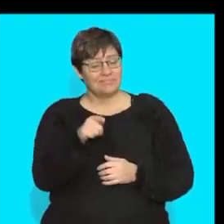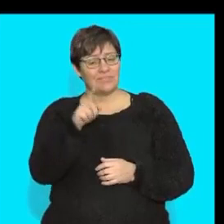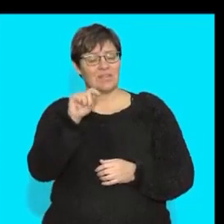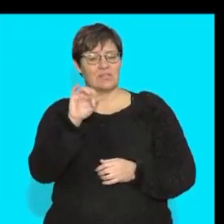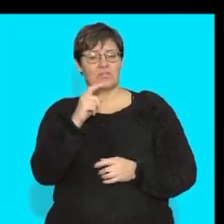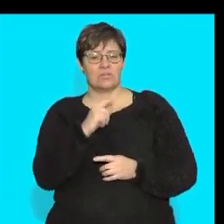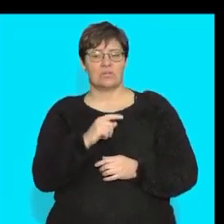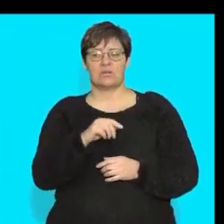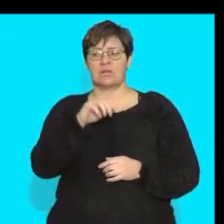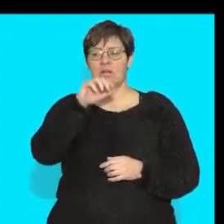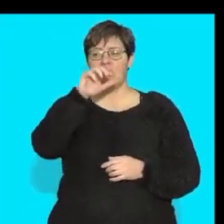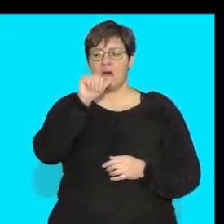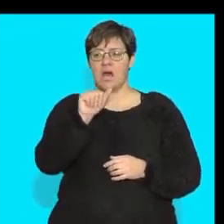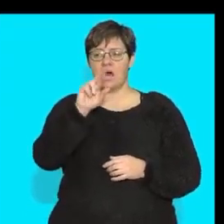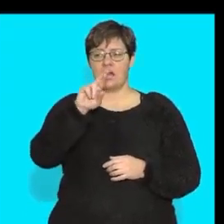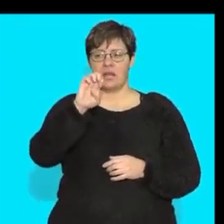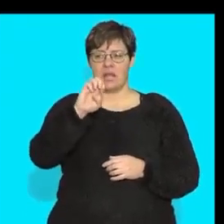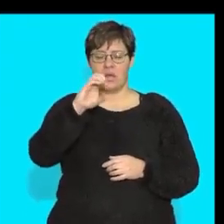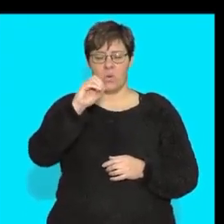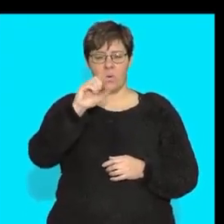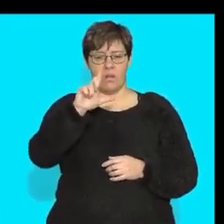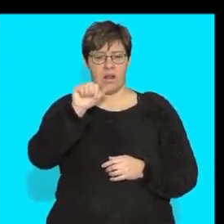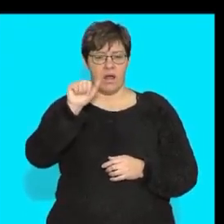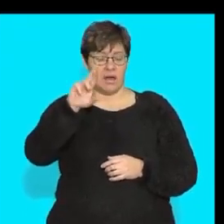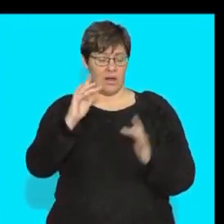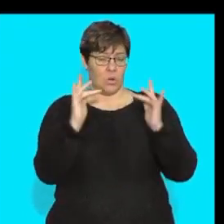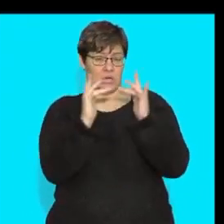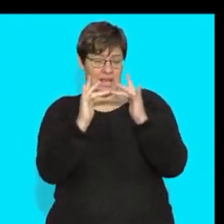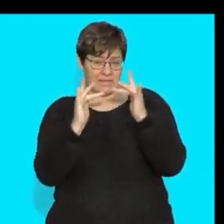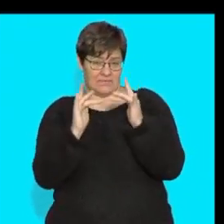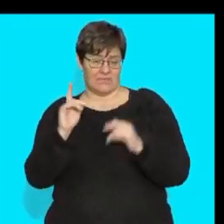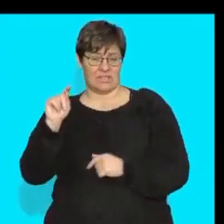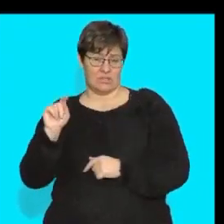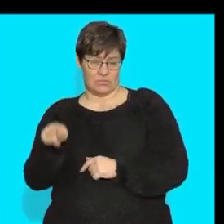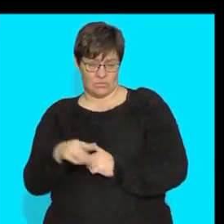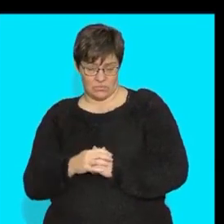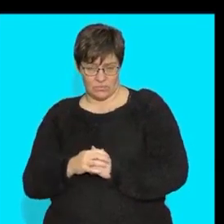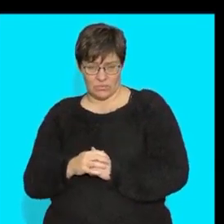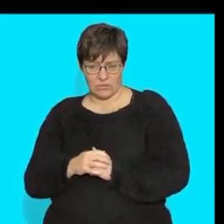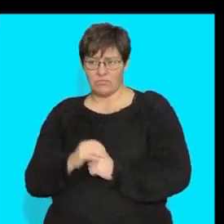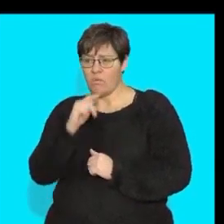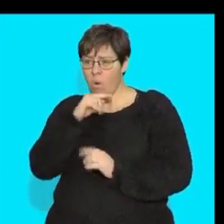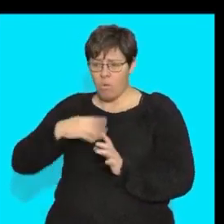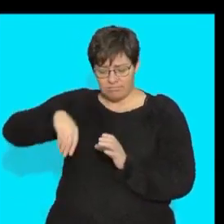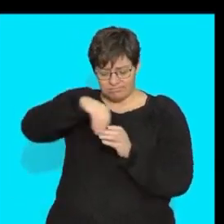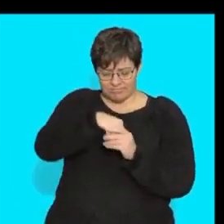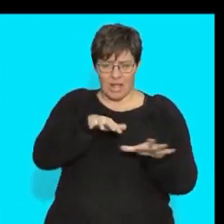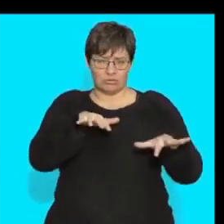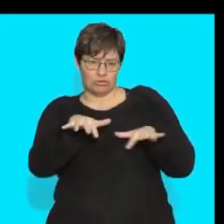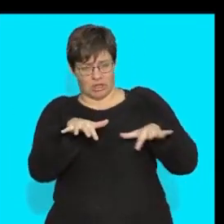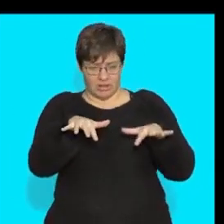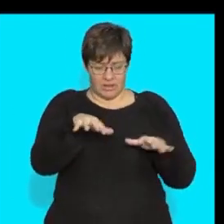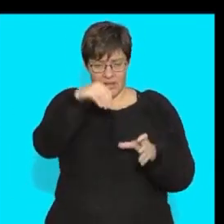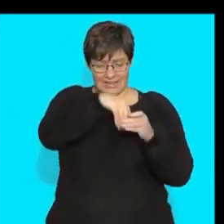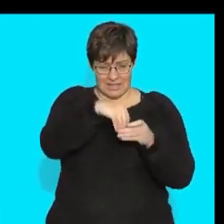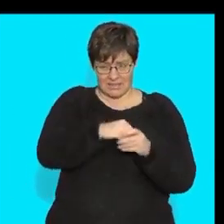areola connective tissue and basically the jelly all of this is in a jelly and what do we